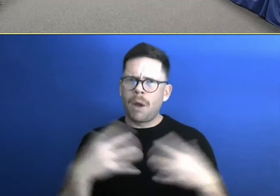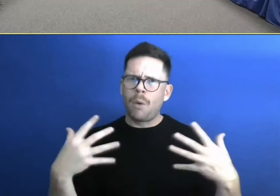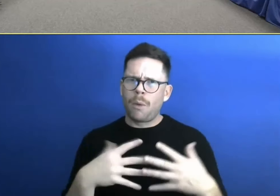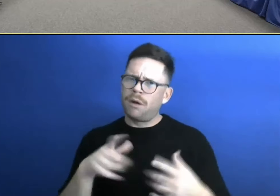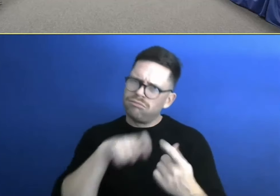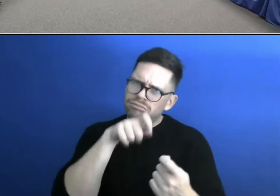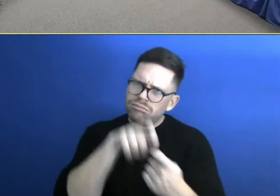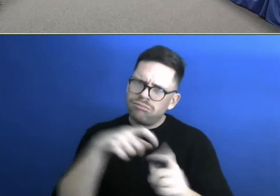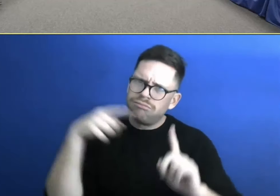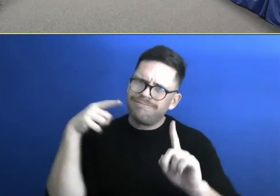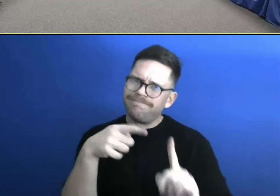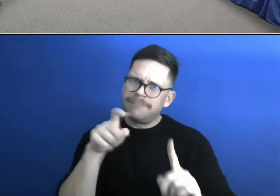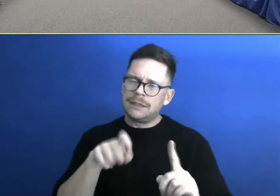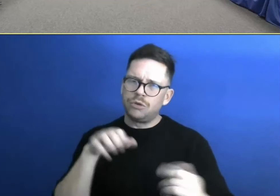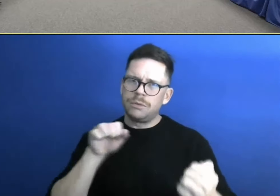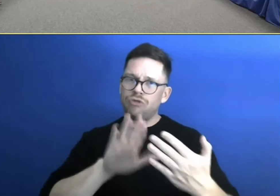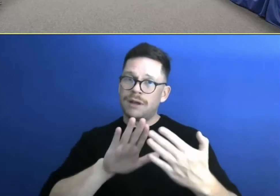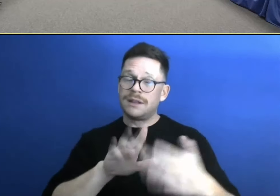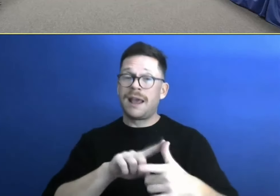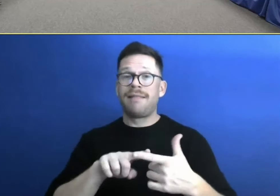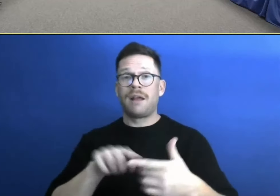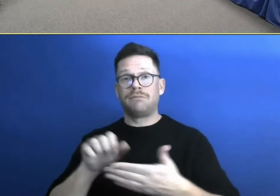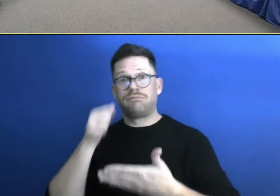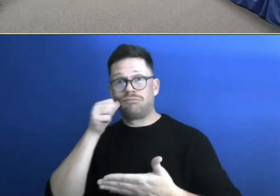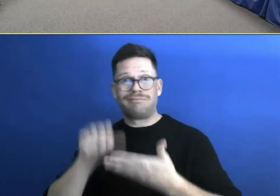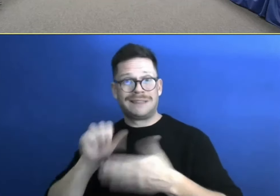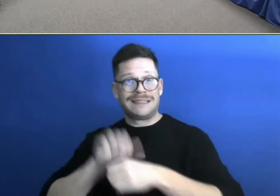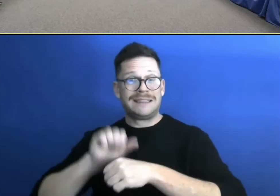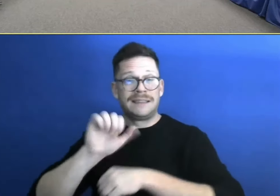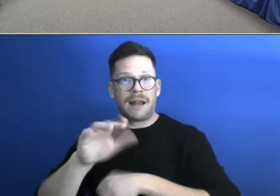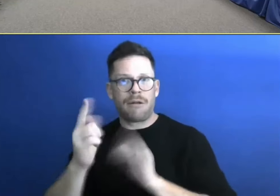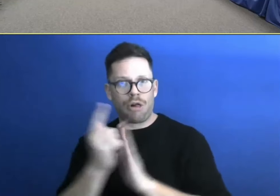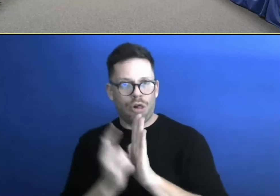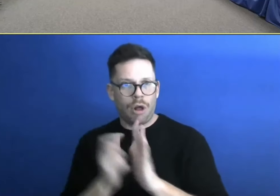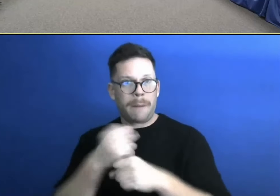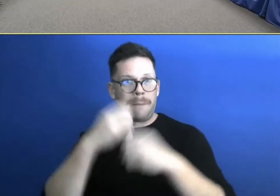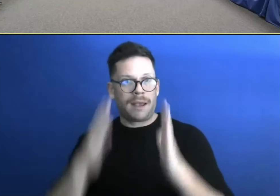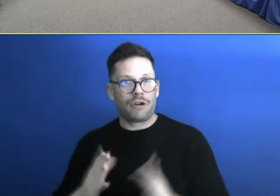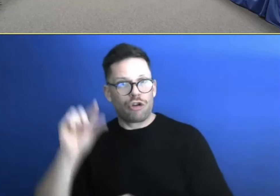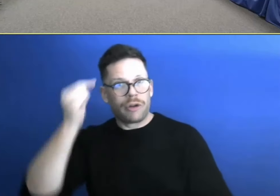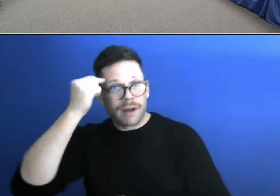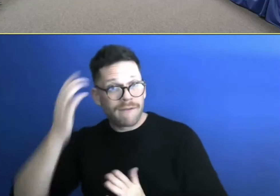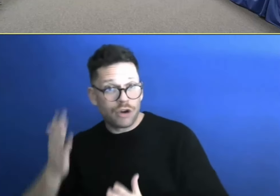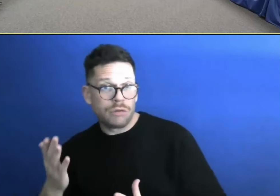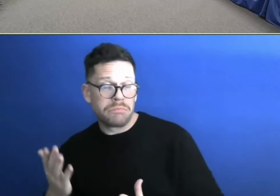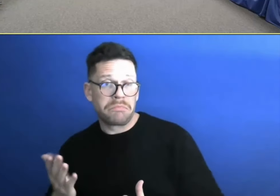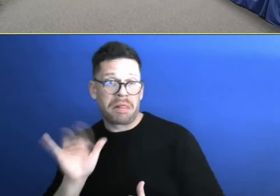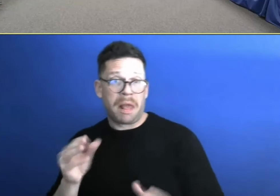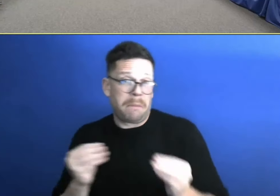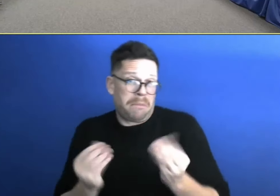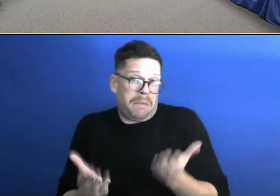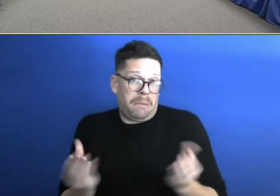or, and so on and so forth. And, and then send it to your legislature, send it to the government and do what we did in the last letter that you put out. Yeah. and I would say, sorry.